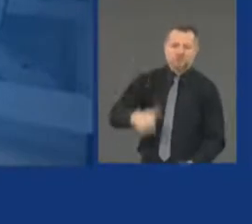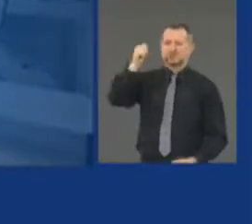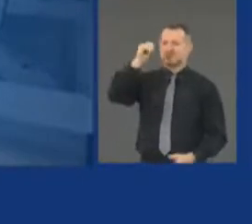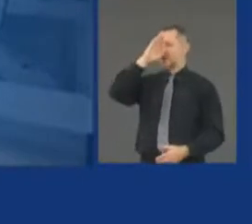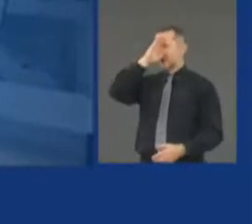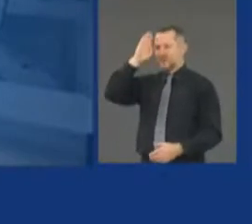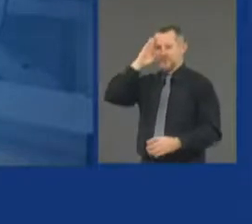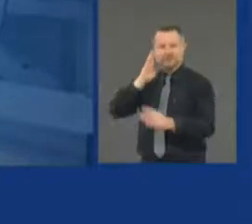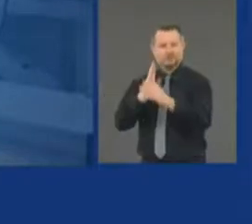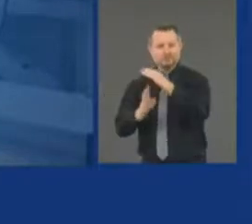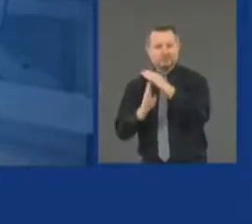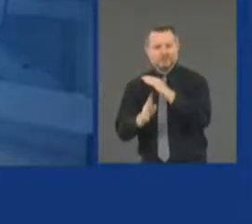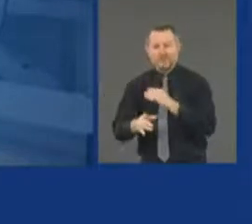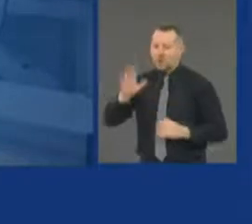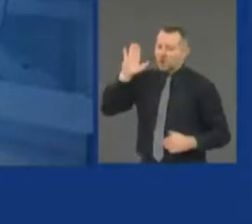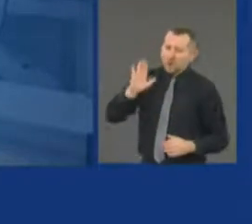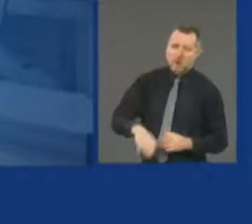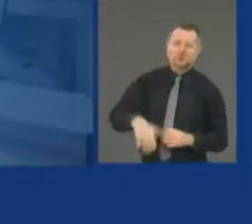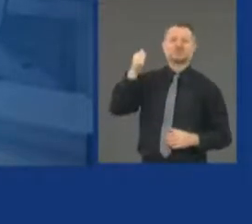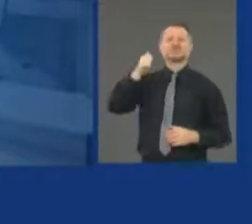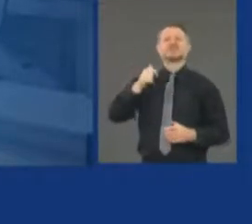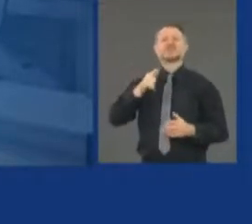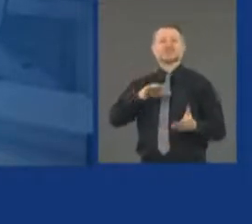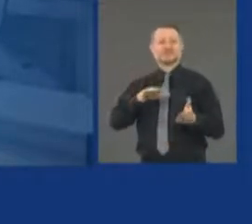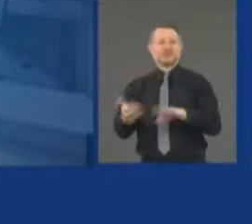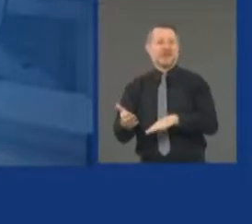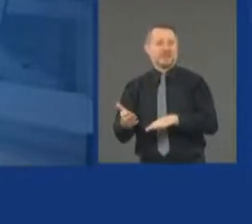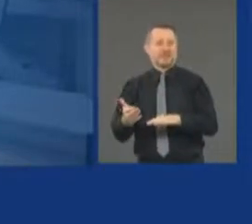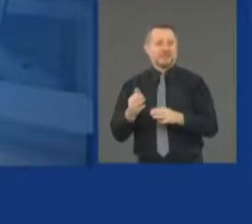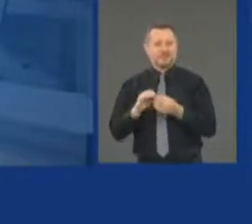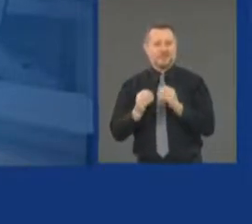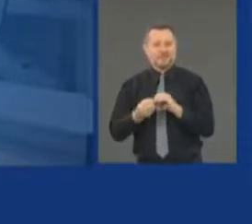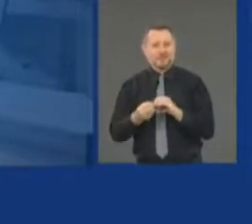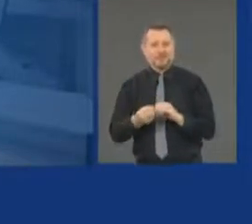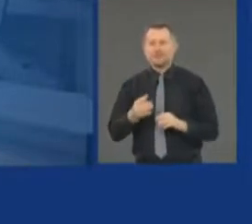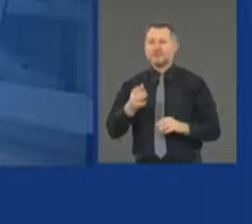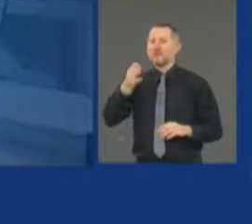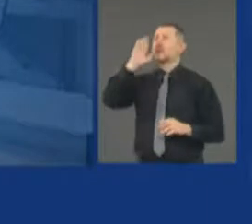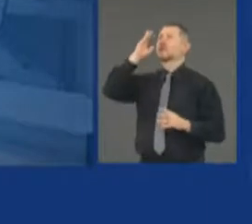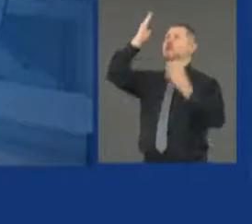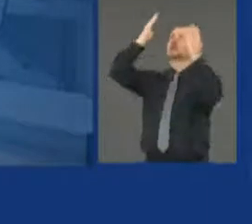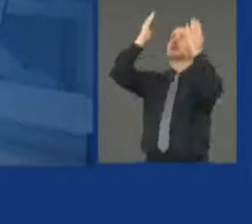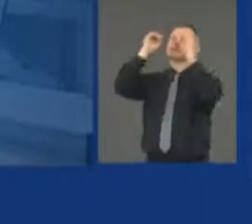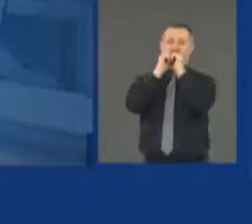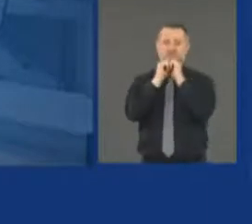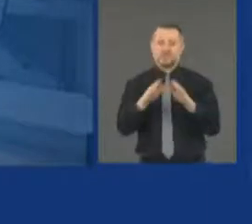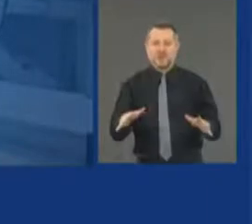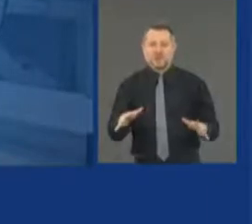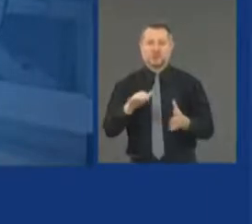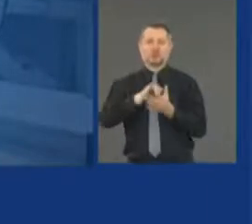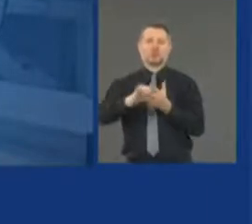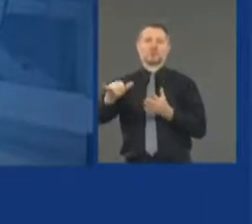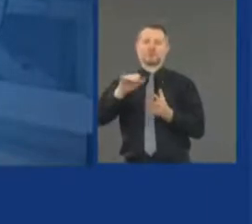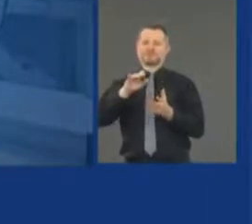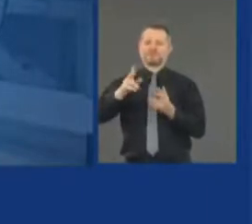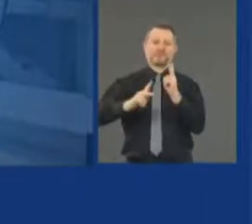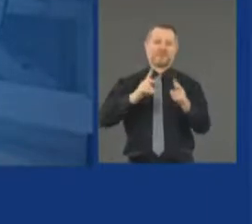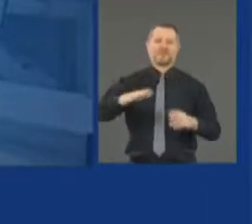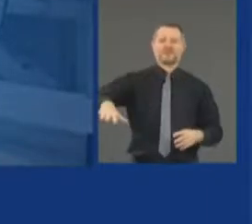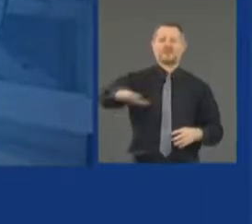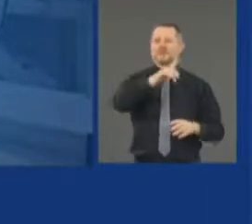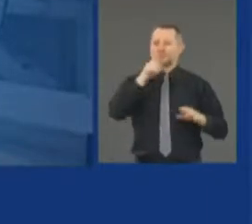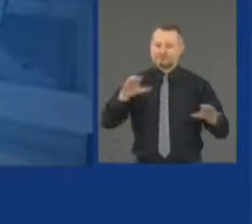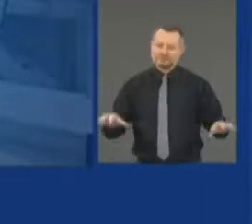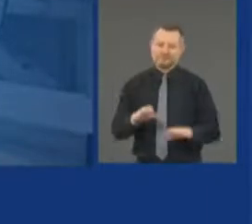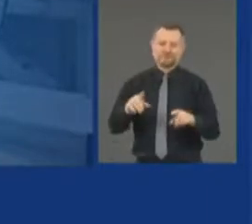lowest death toll ever. And God bless the people of New York for what they did. God bless the nurses and the doctors